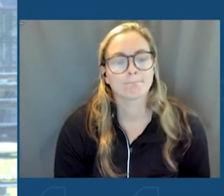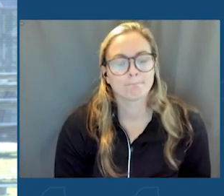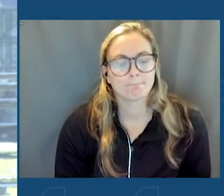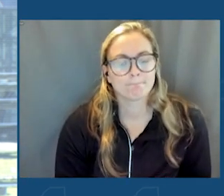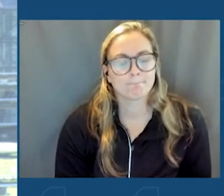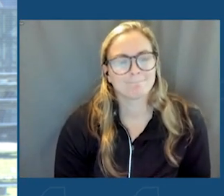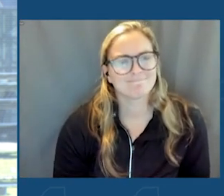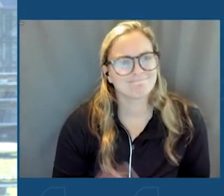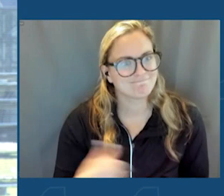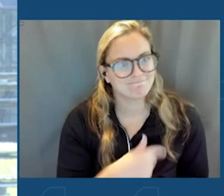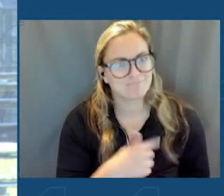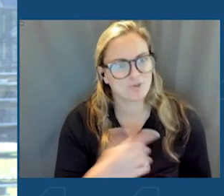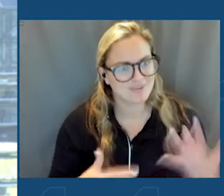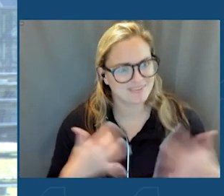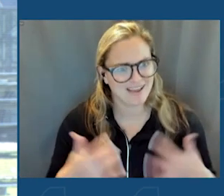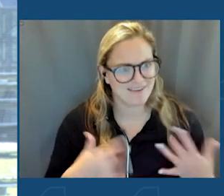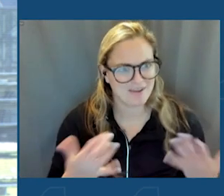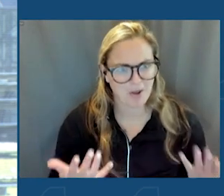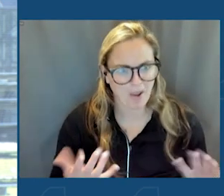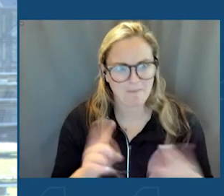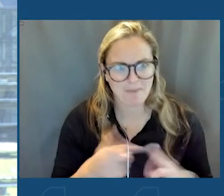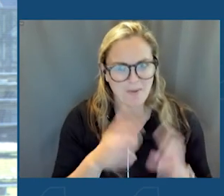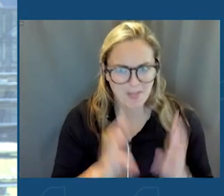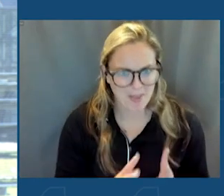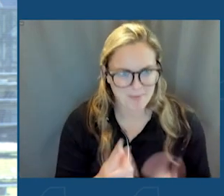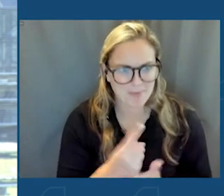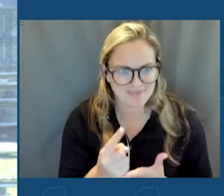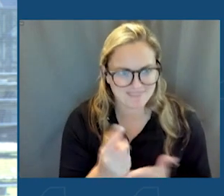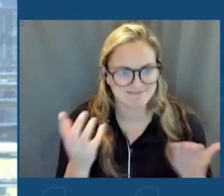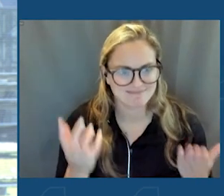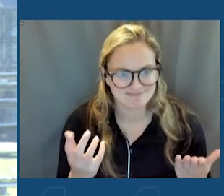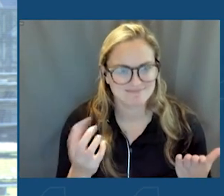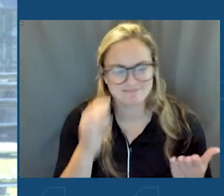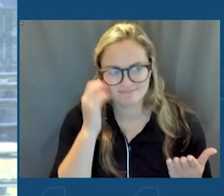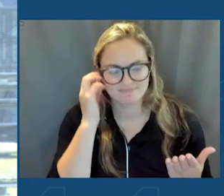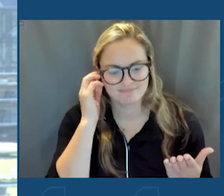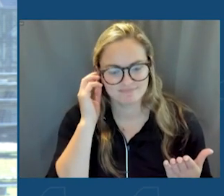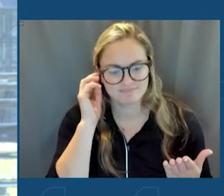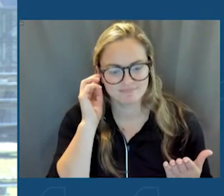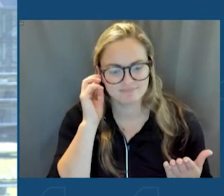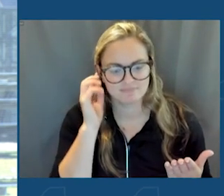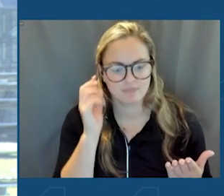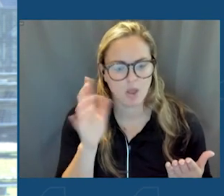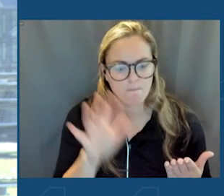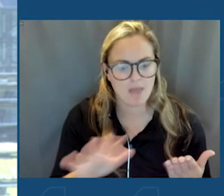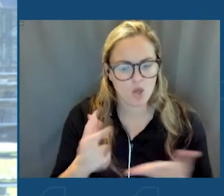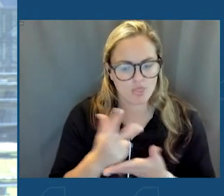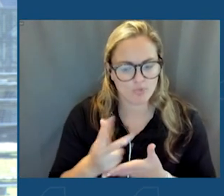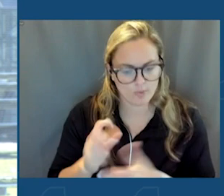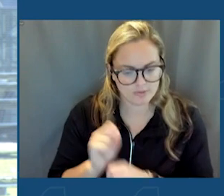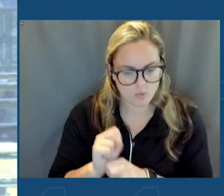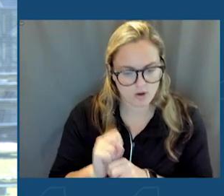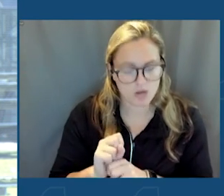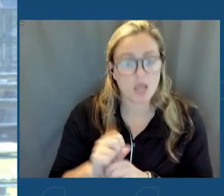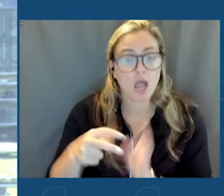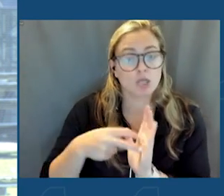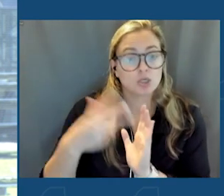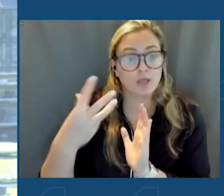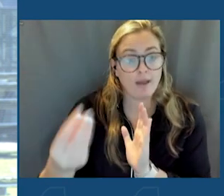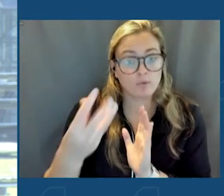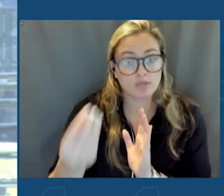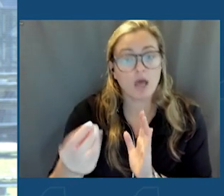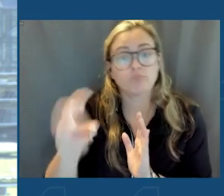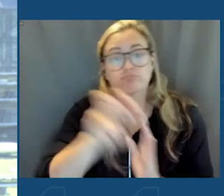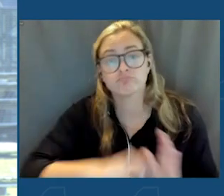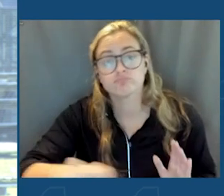real excited about having Climate Week. I literally was here, I think I was on the job about three weeks, and I stood out there and took a tour to